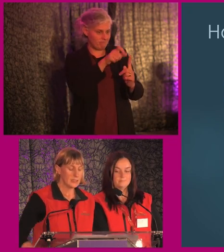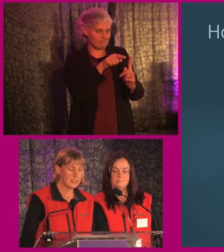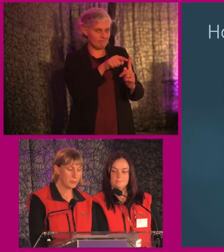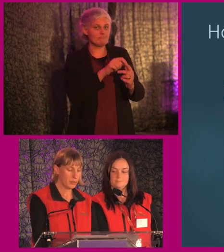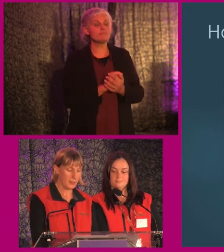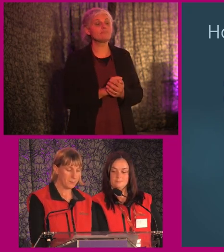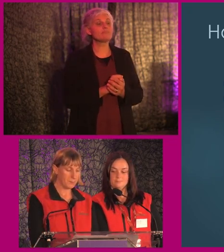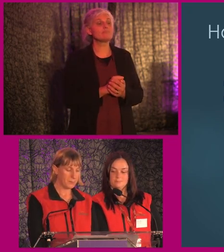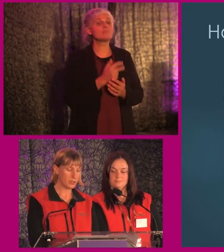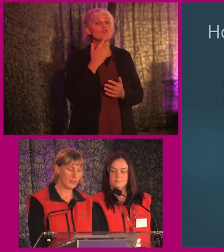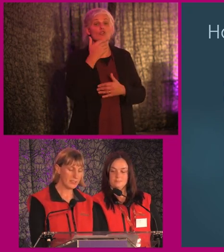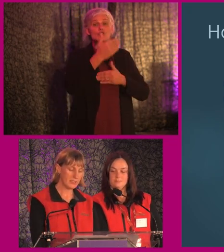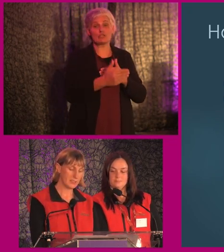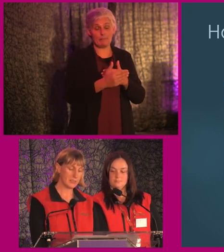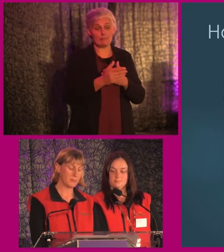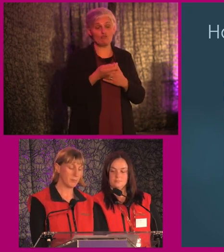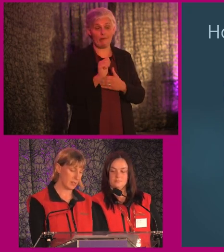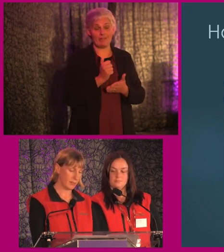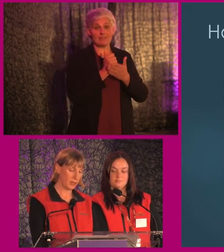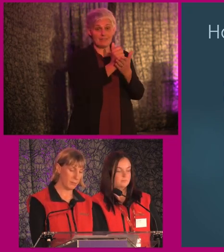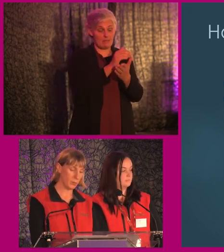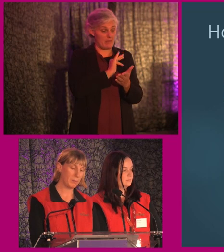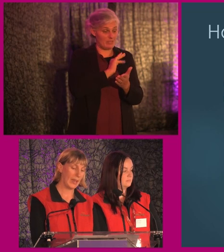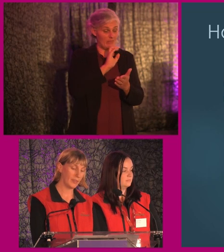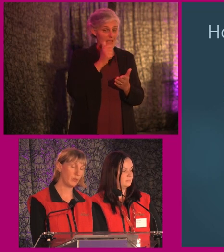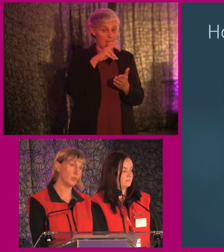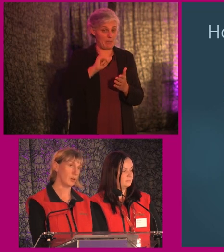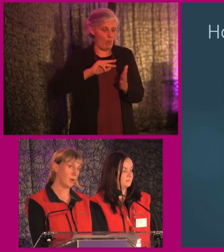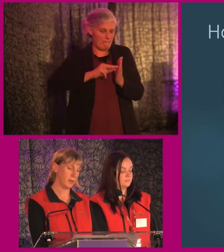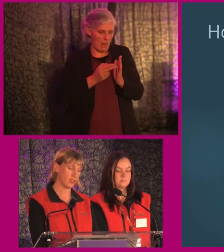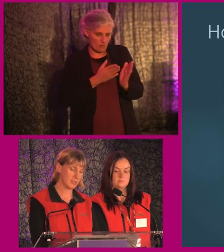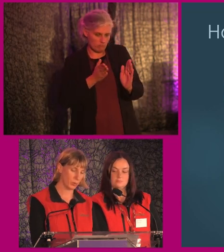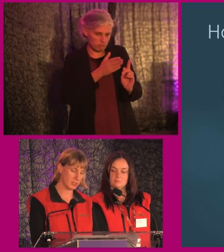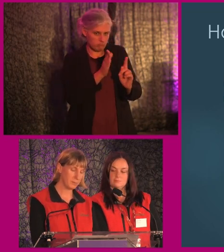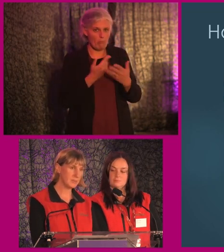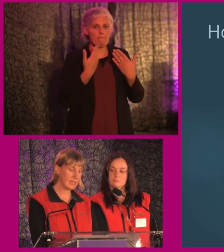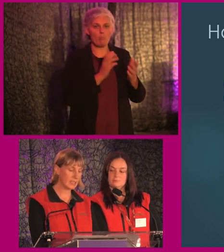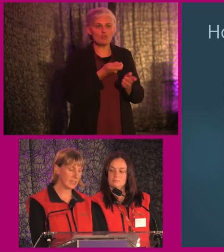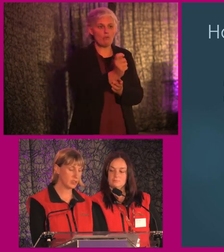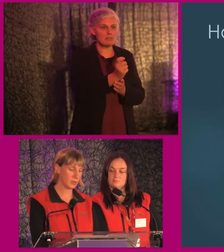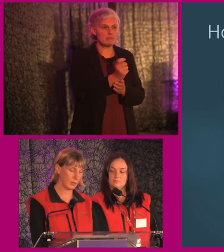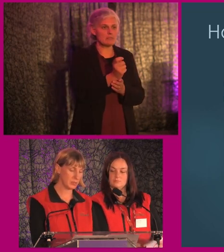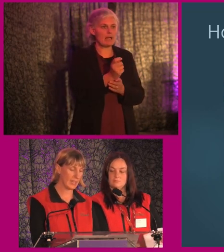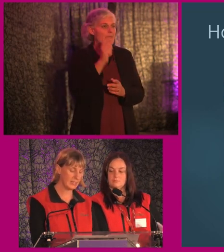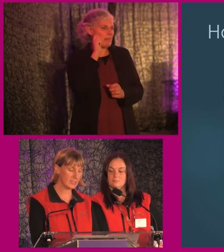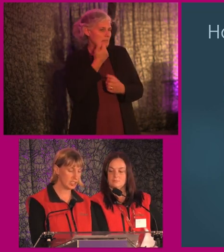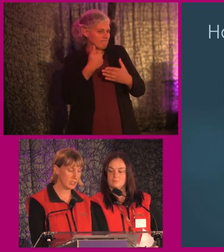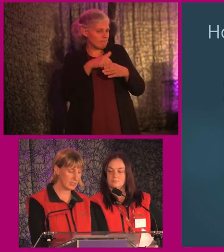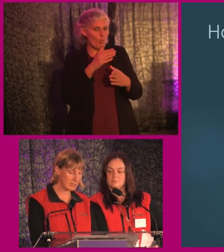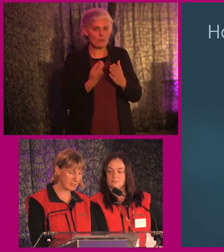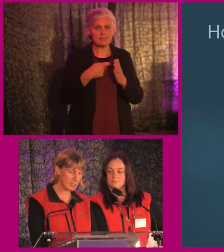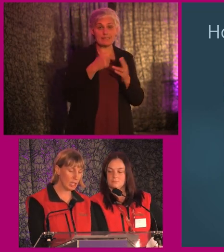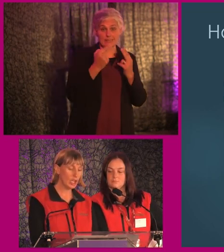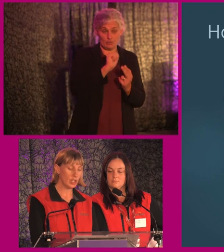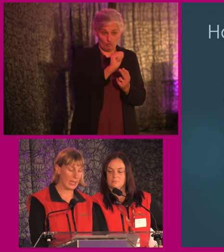Step 3. The travel assistance, myself and Amy, will plan the route on public transport, taking into account any additional